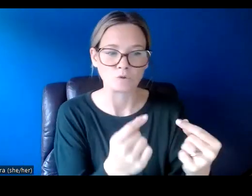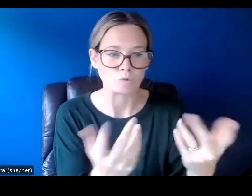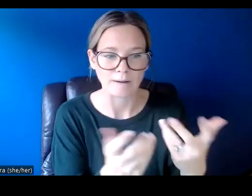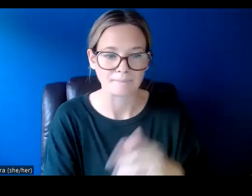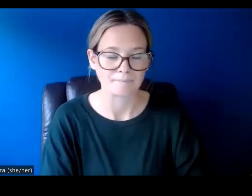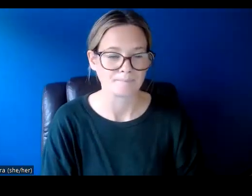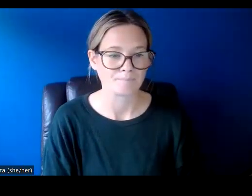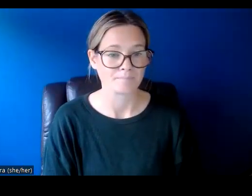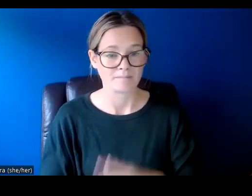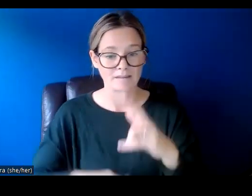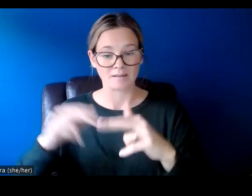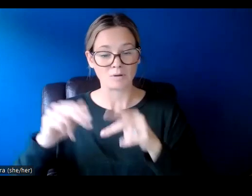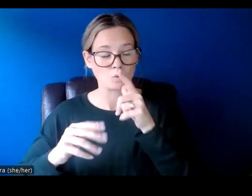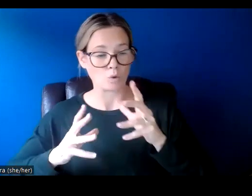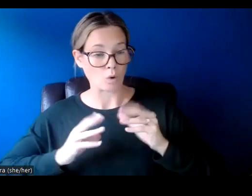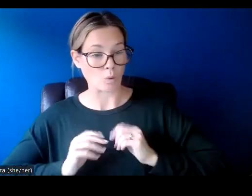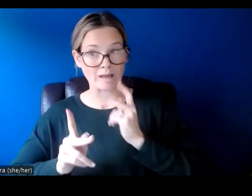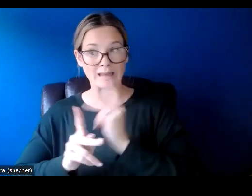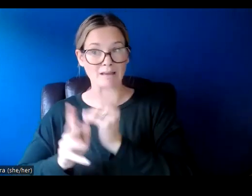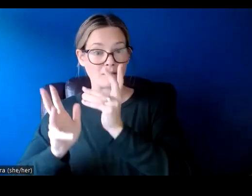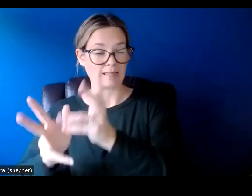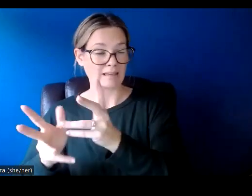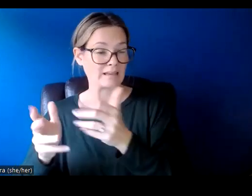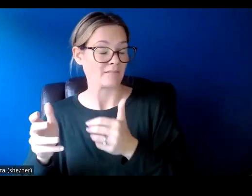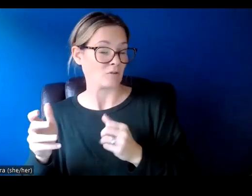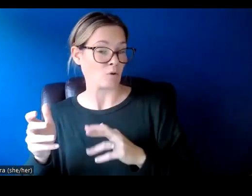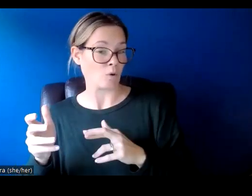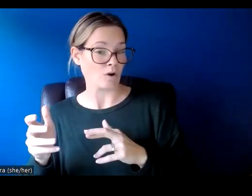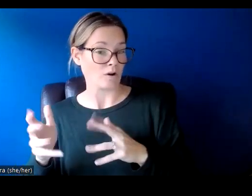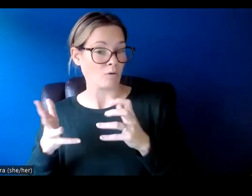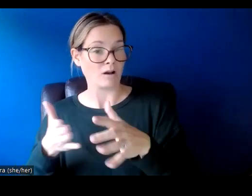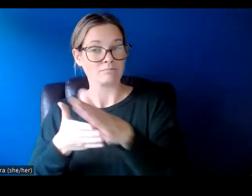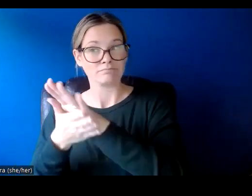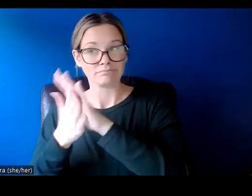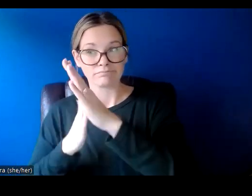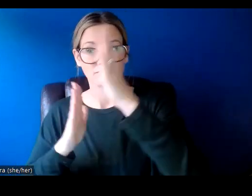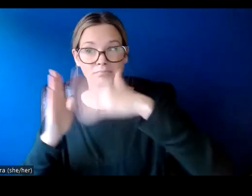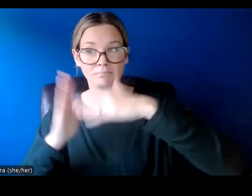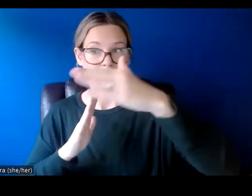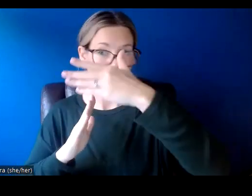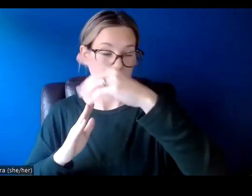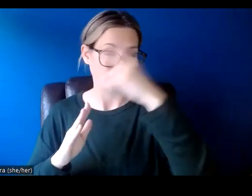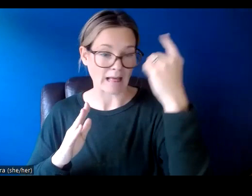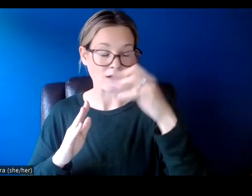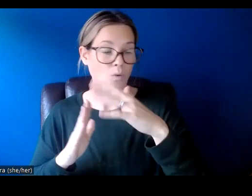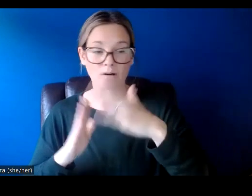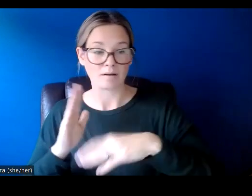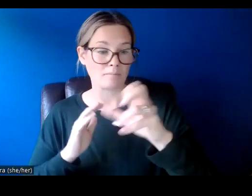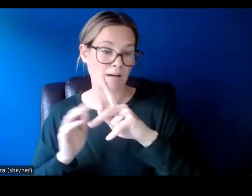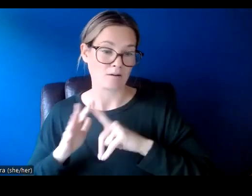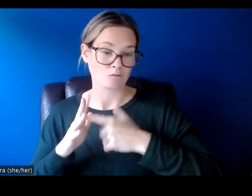Will the building owner keep it up as long as possible or will they want the wall painted black painted back to its original color?